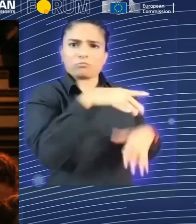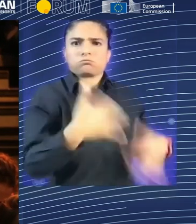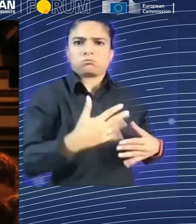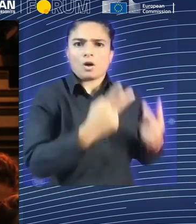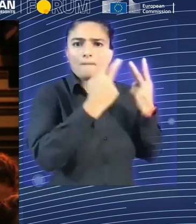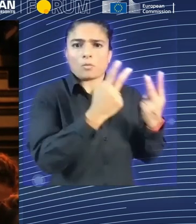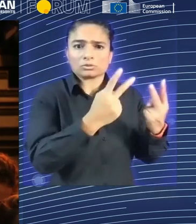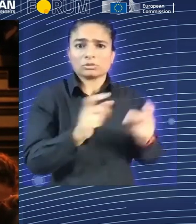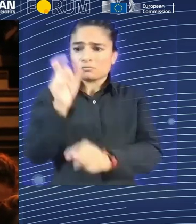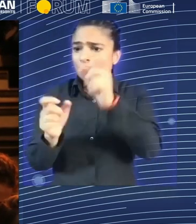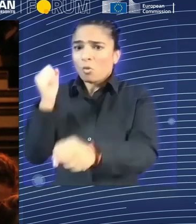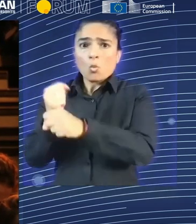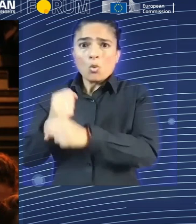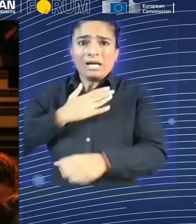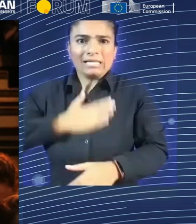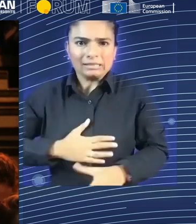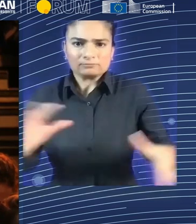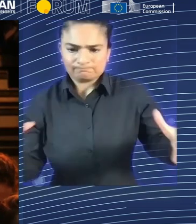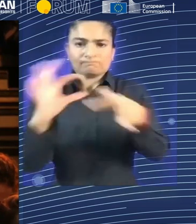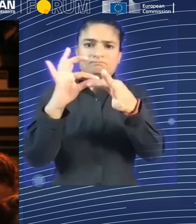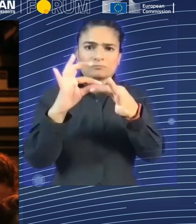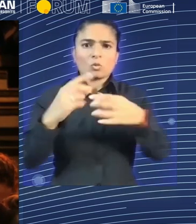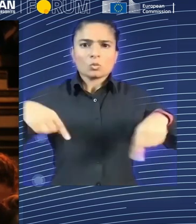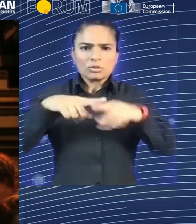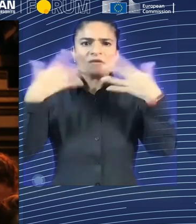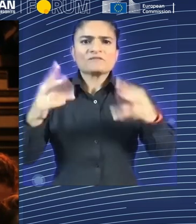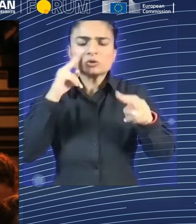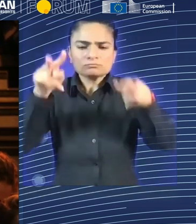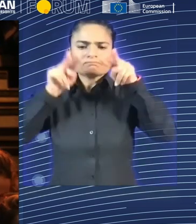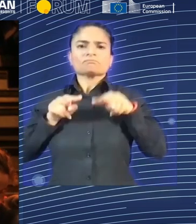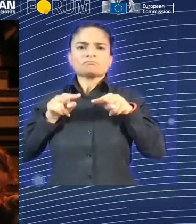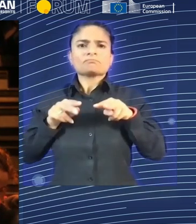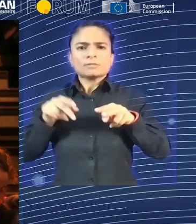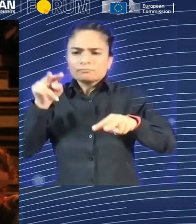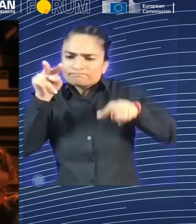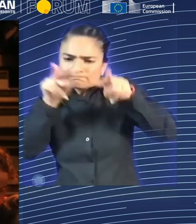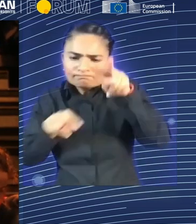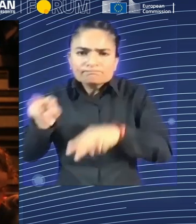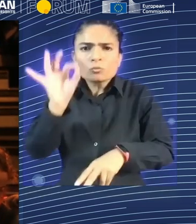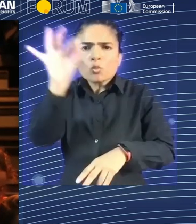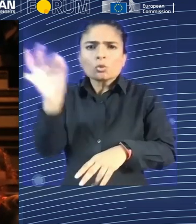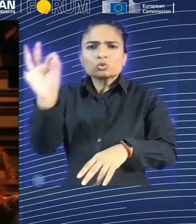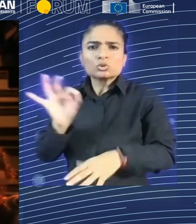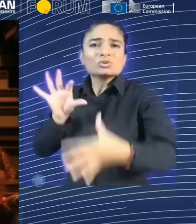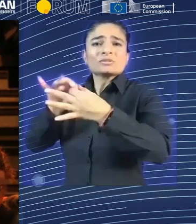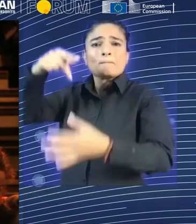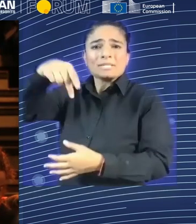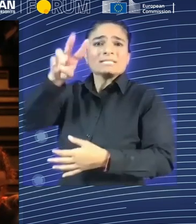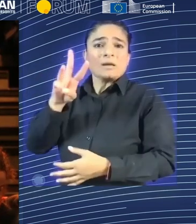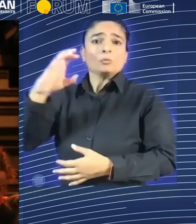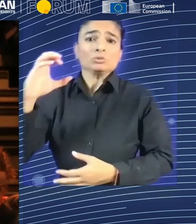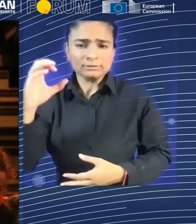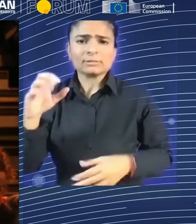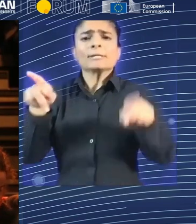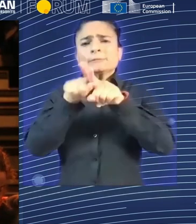another way to look at it is through barriers that many of the workers experience in terms of access to training, counting here,